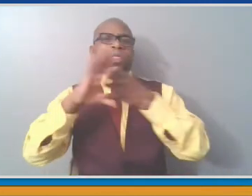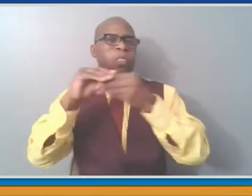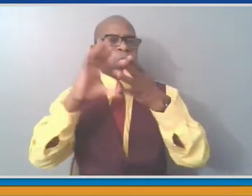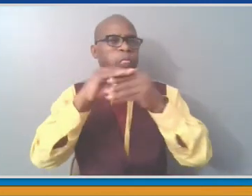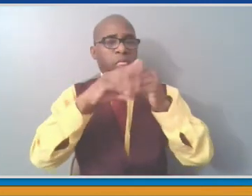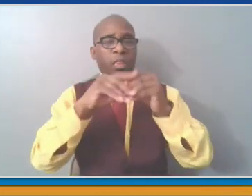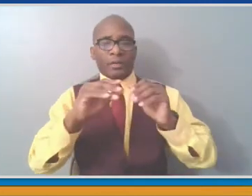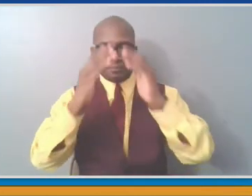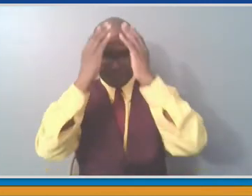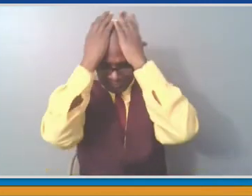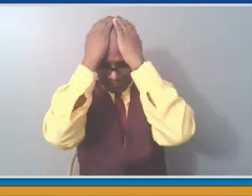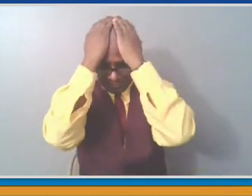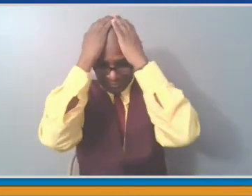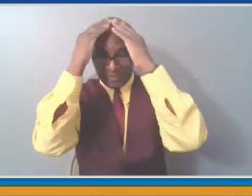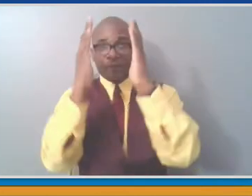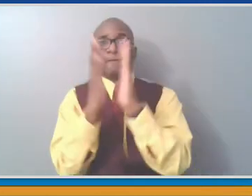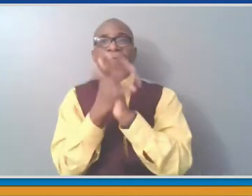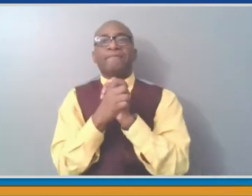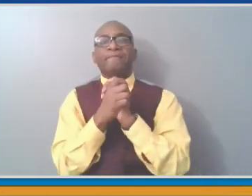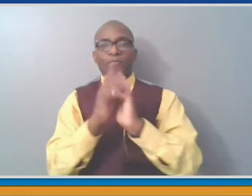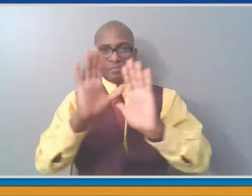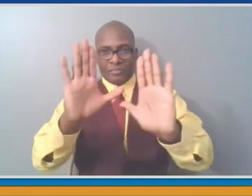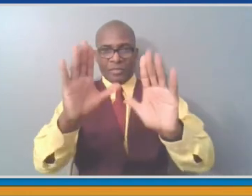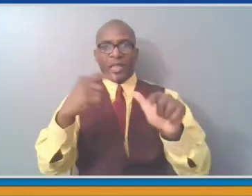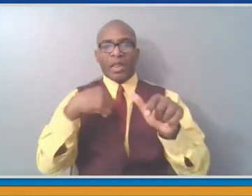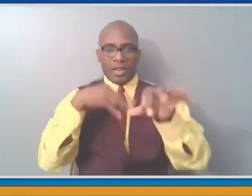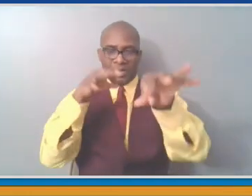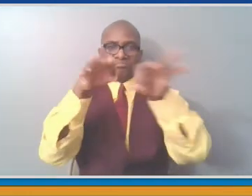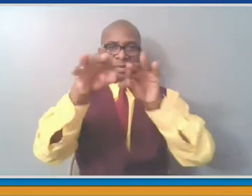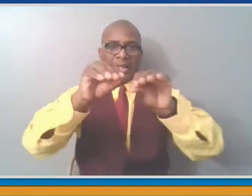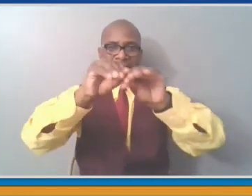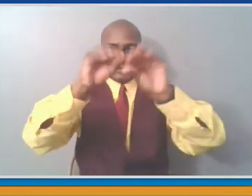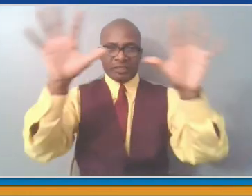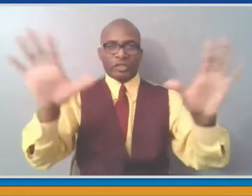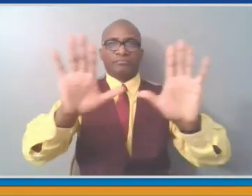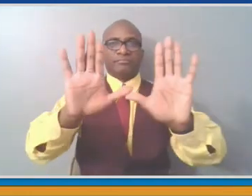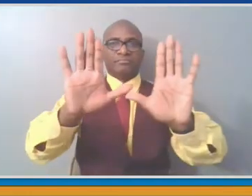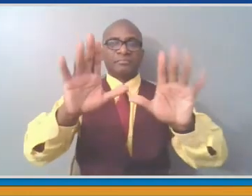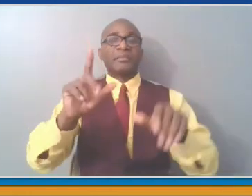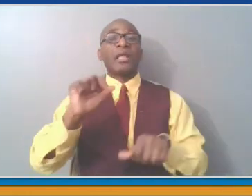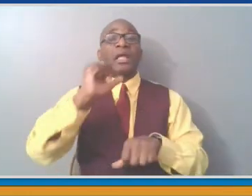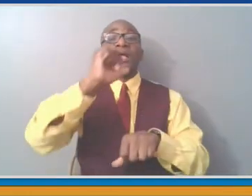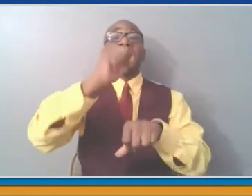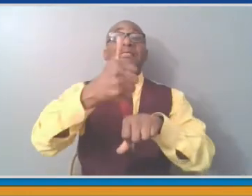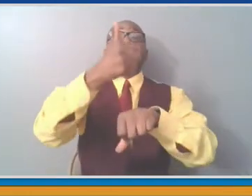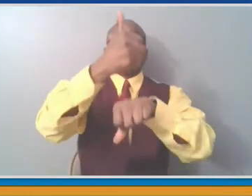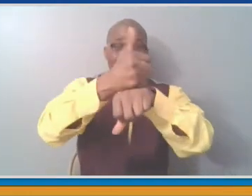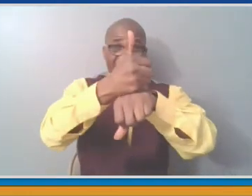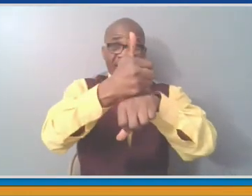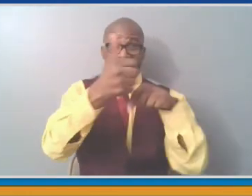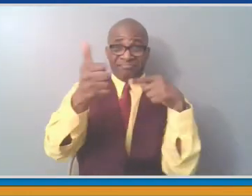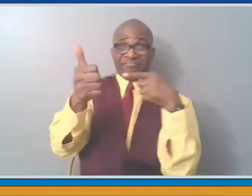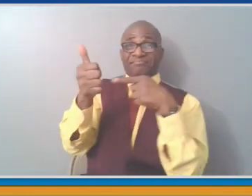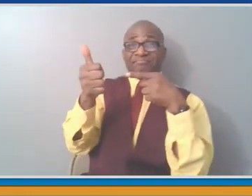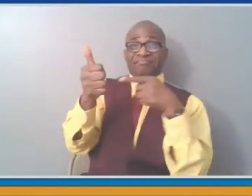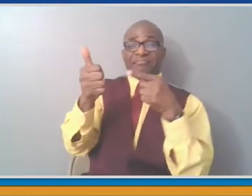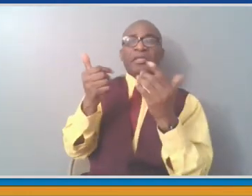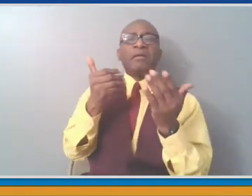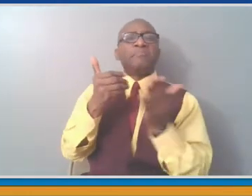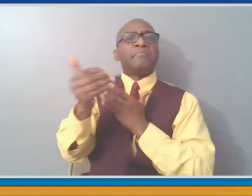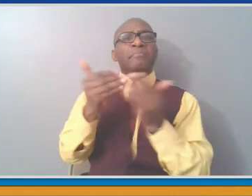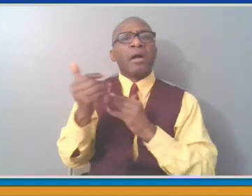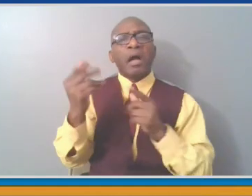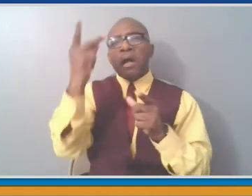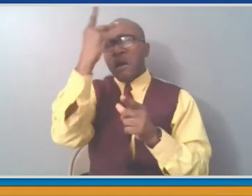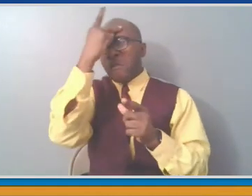reasons and uses for different people. And I have to push back at people who want to see nothing but passive use of our parks. Our